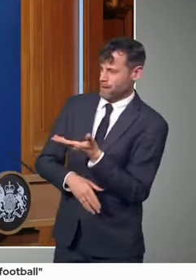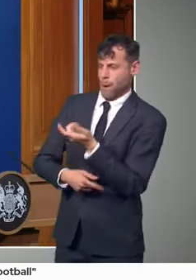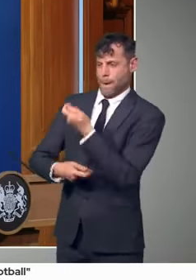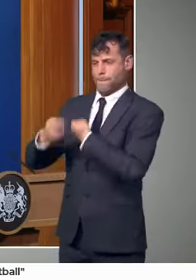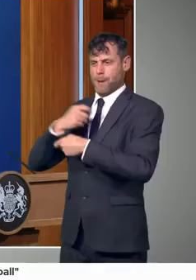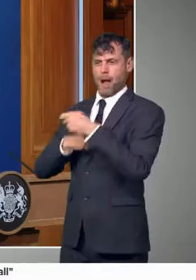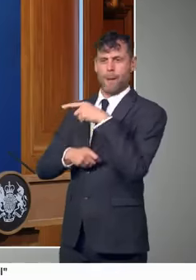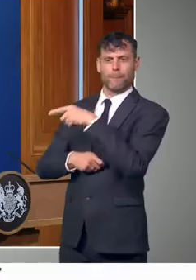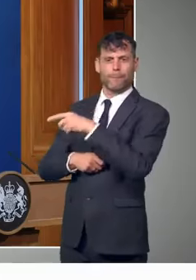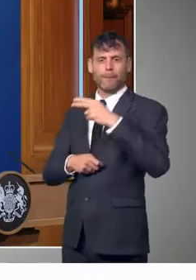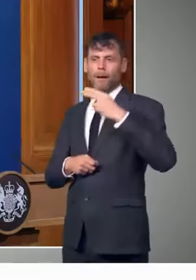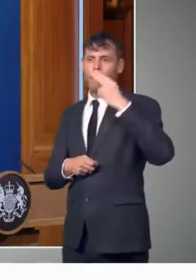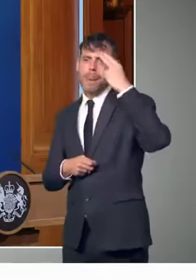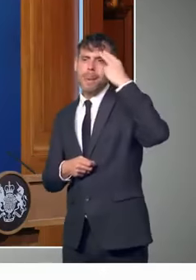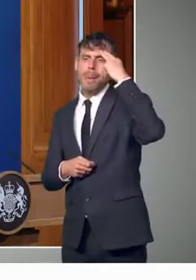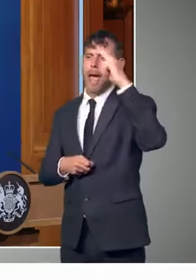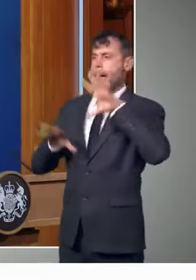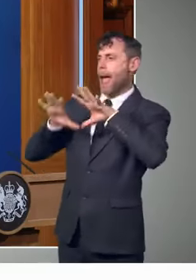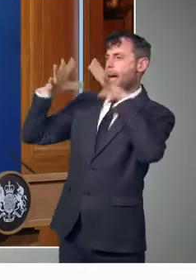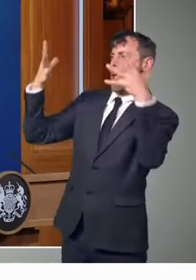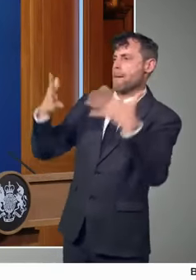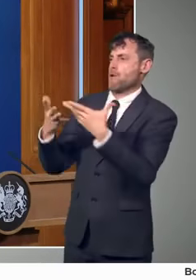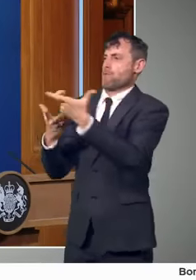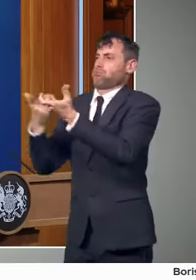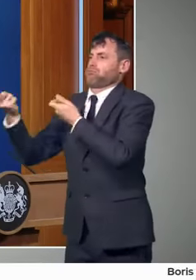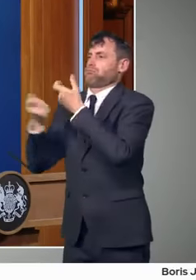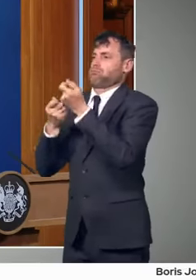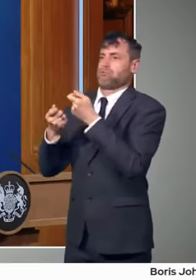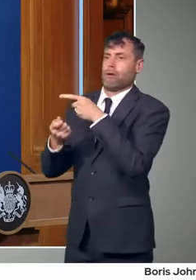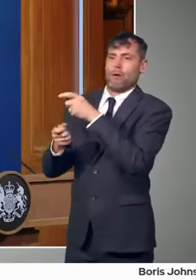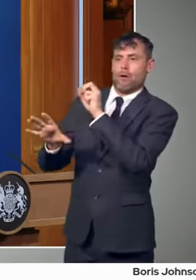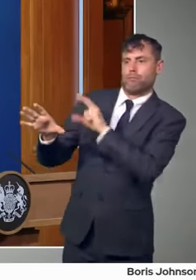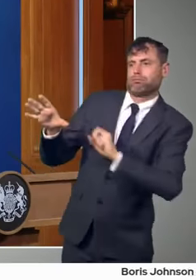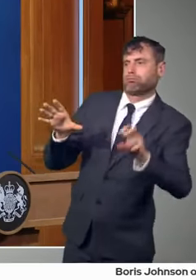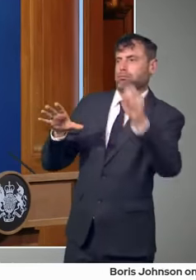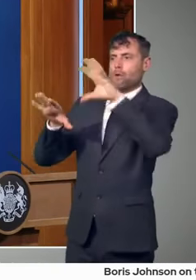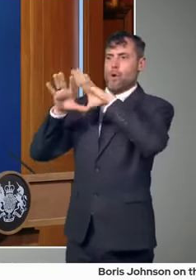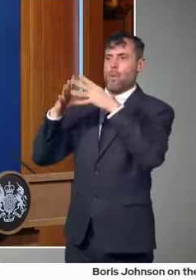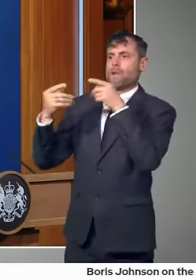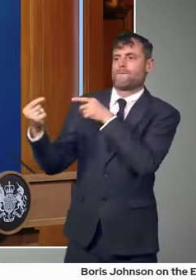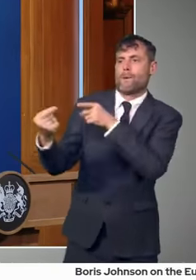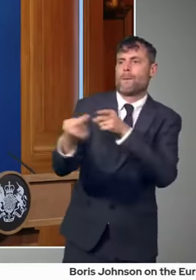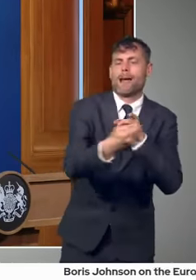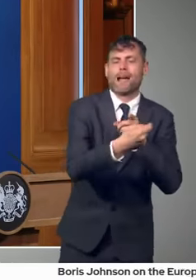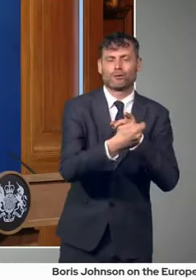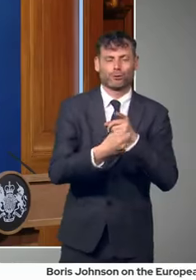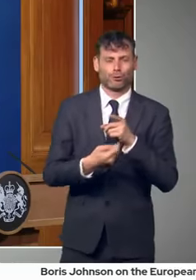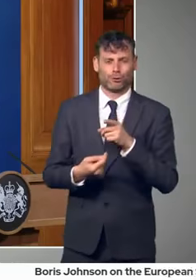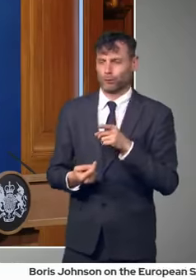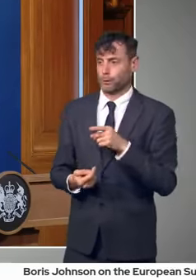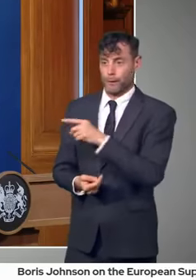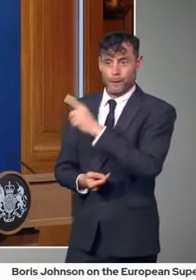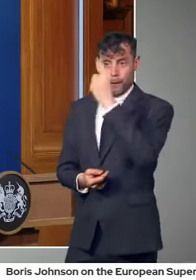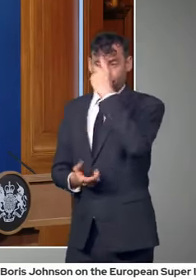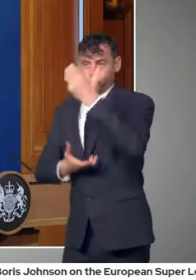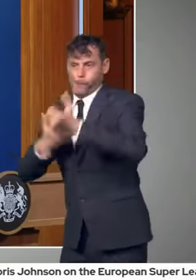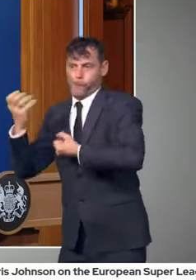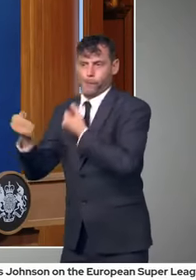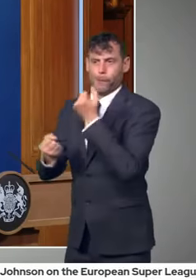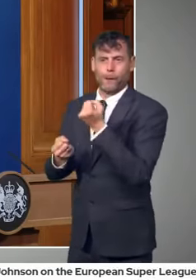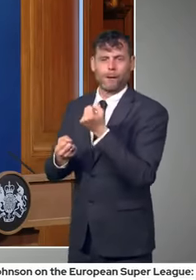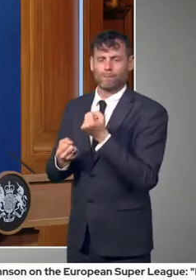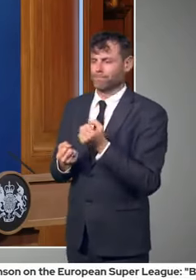circulate the planet, propelled by the billions of banks without any reference